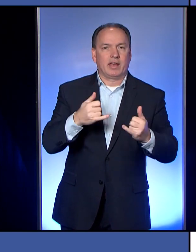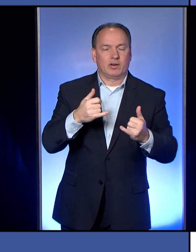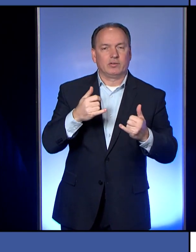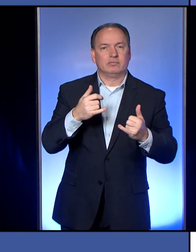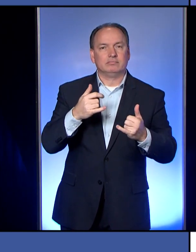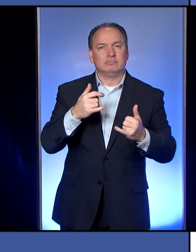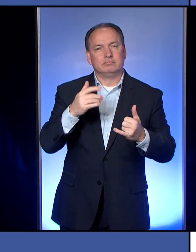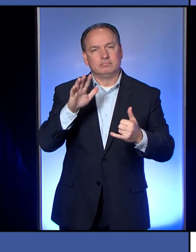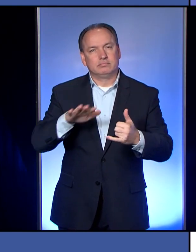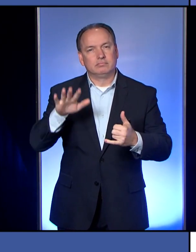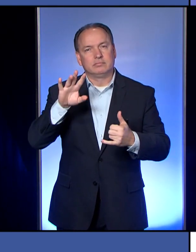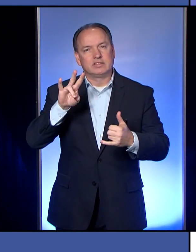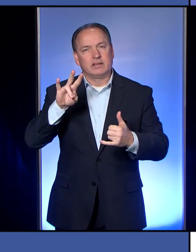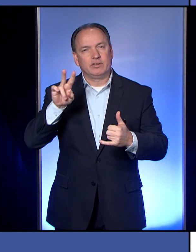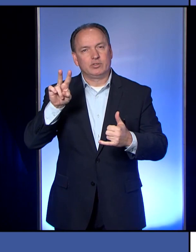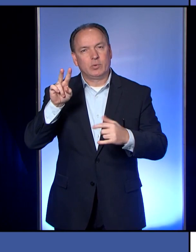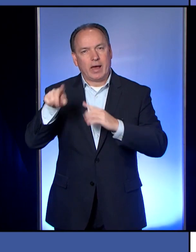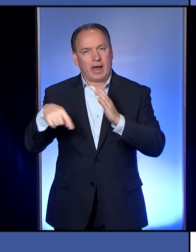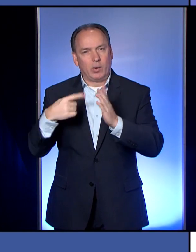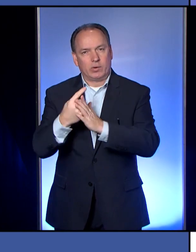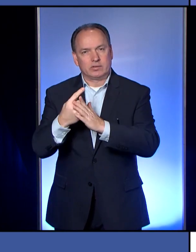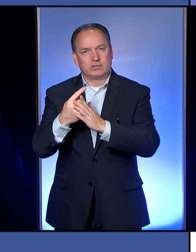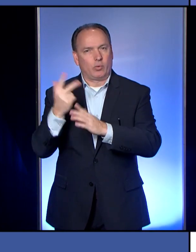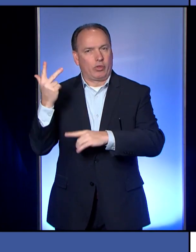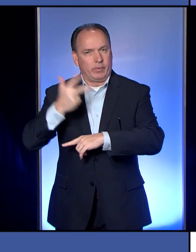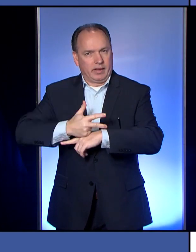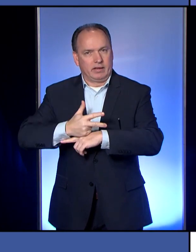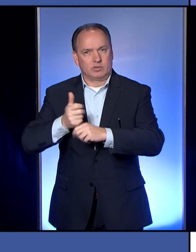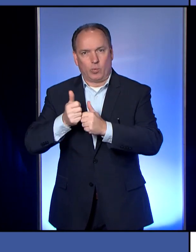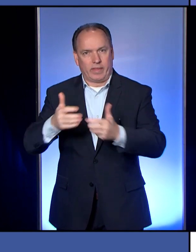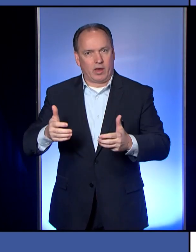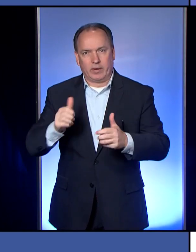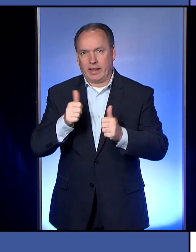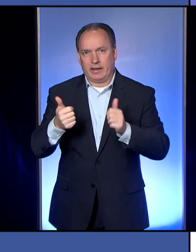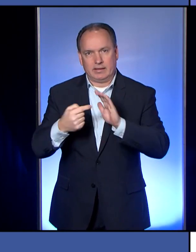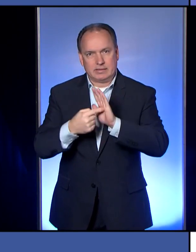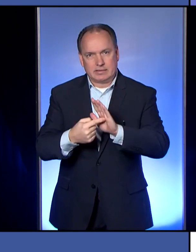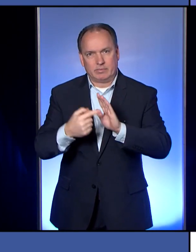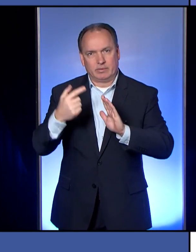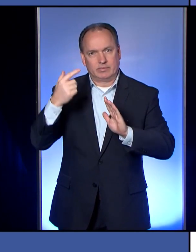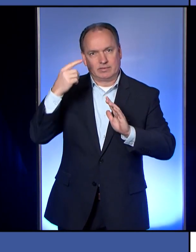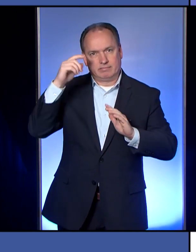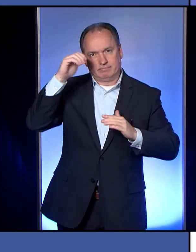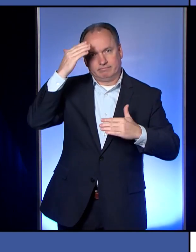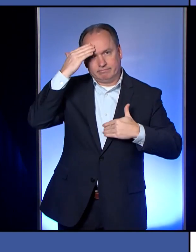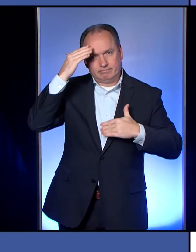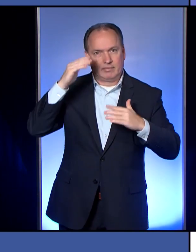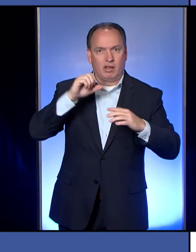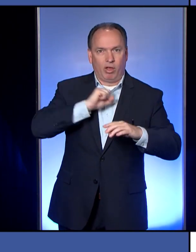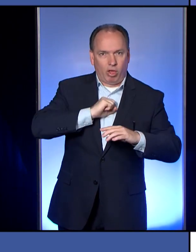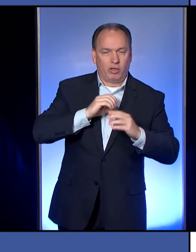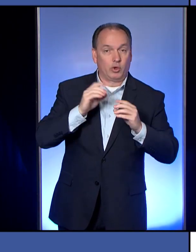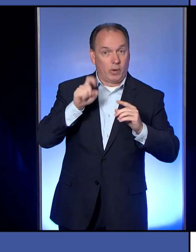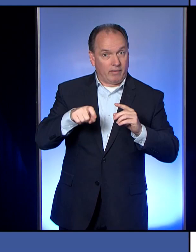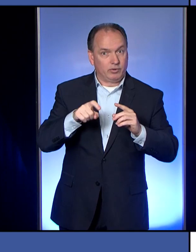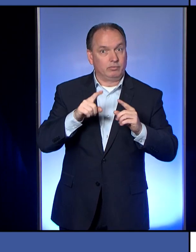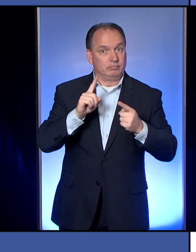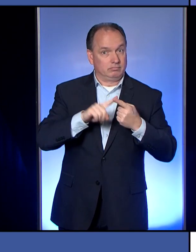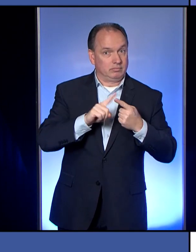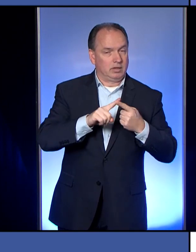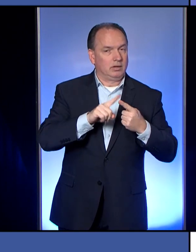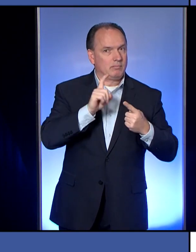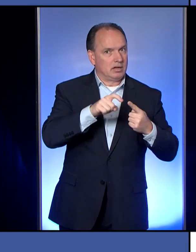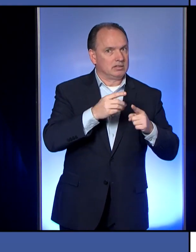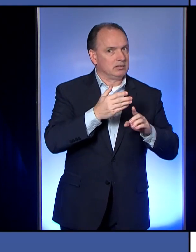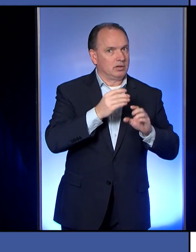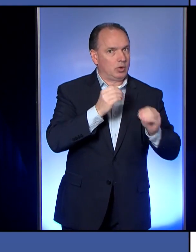72 hours, which is three days, um, without any symptoms. So you have to get to the point where you're symptom free and